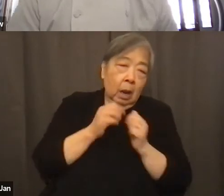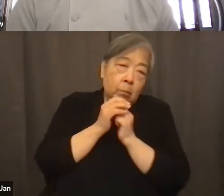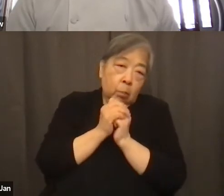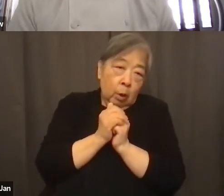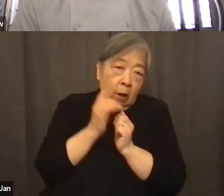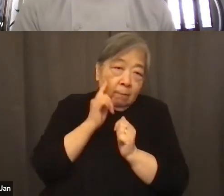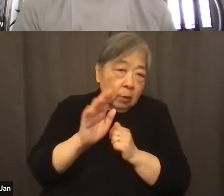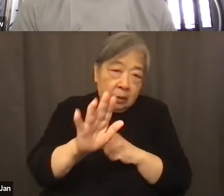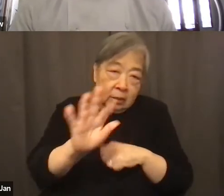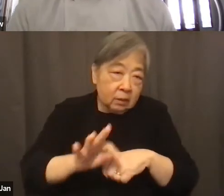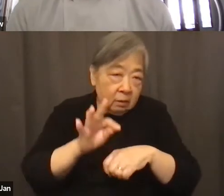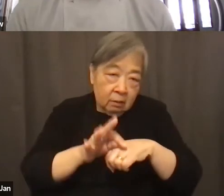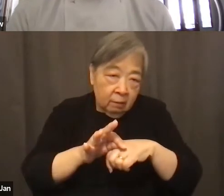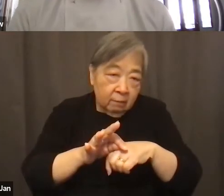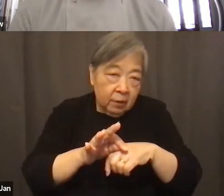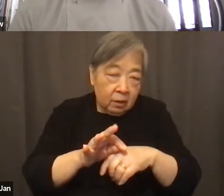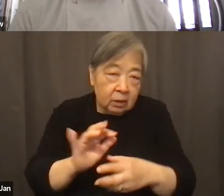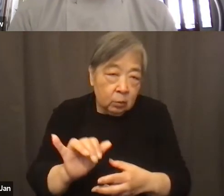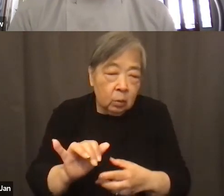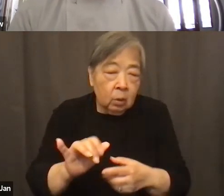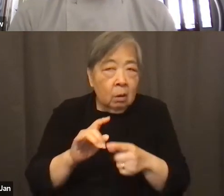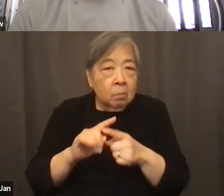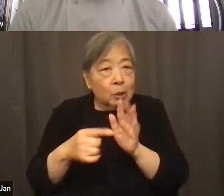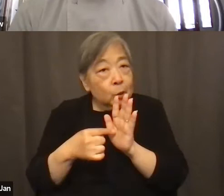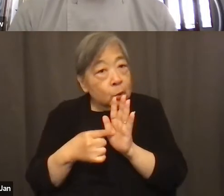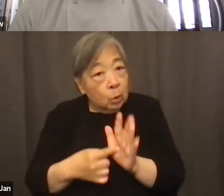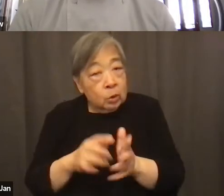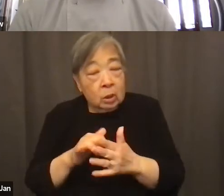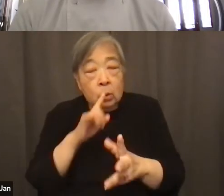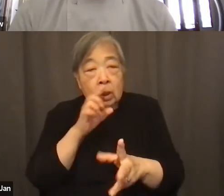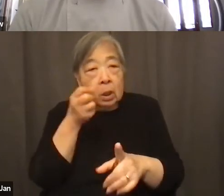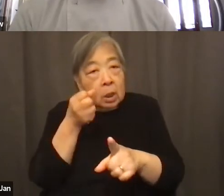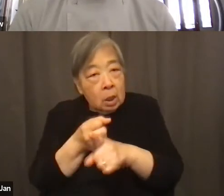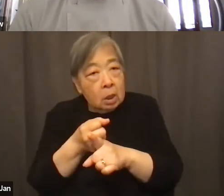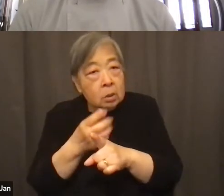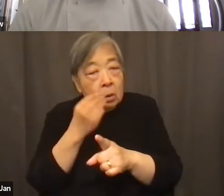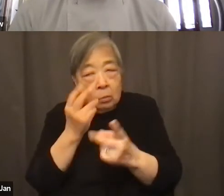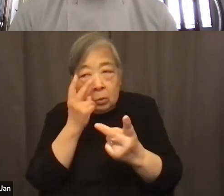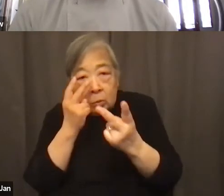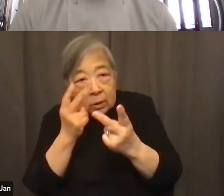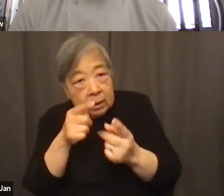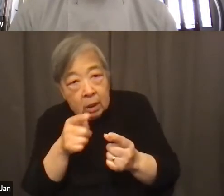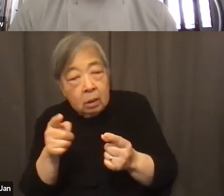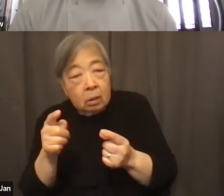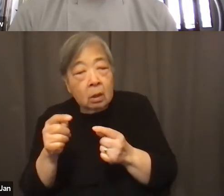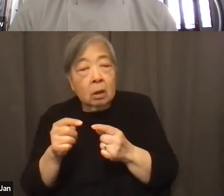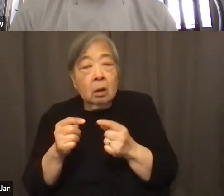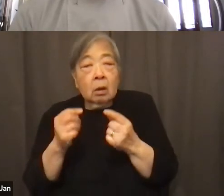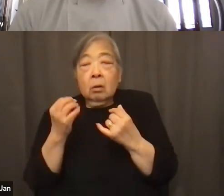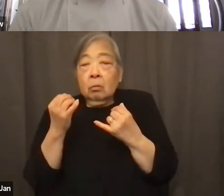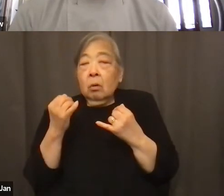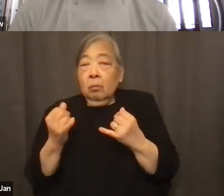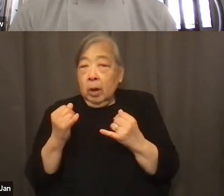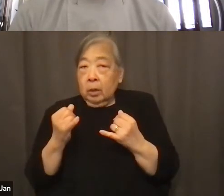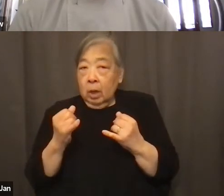fiance as well. But that shows you how close it has home to Grace. Right now, the issue